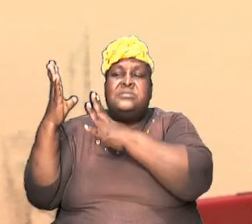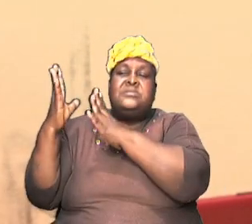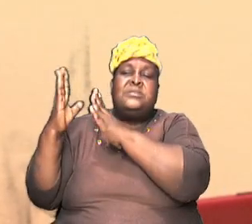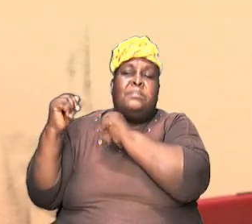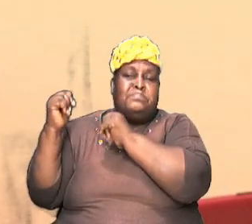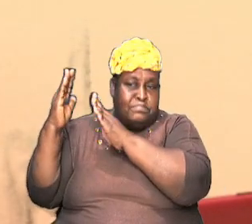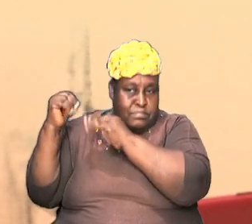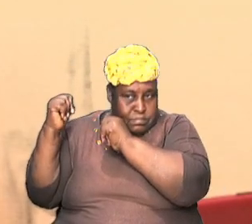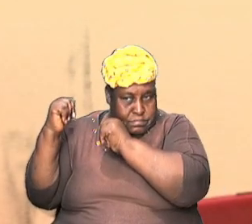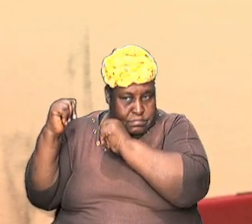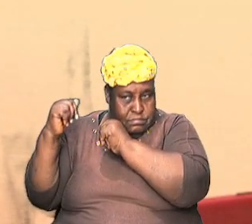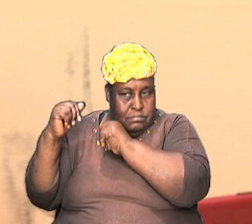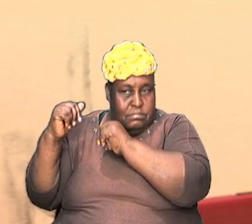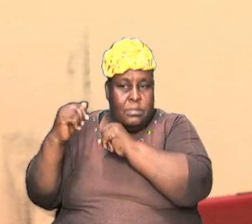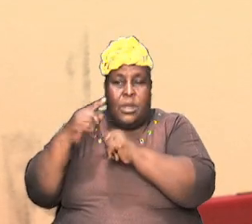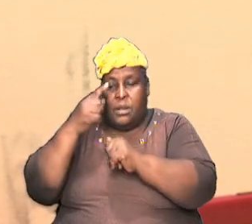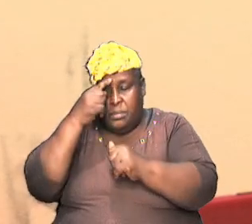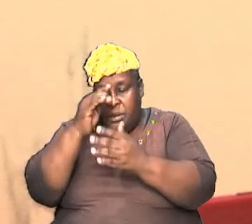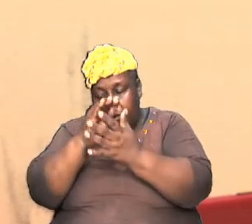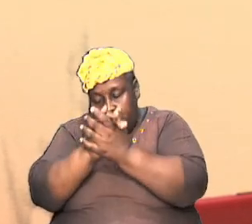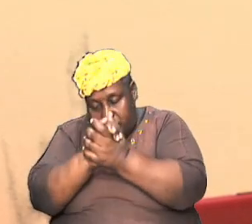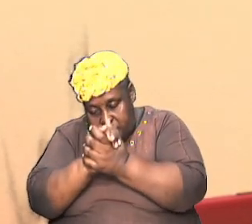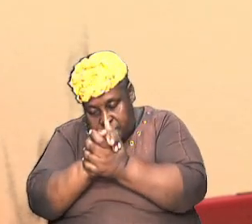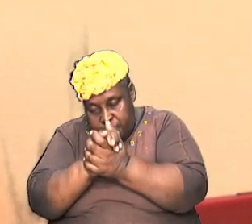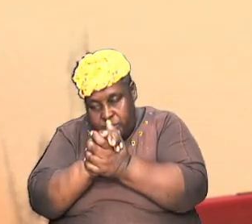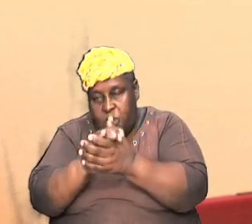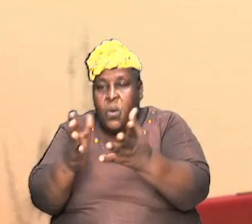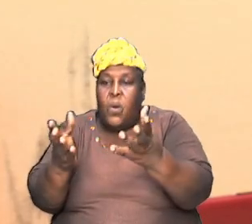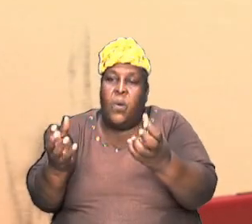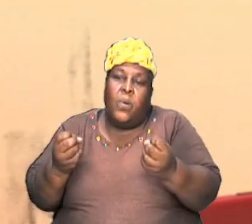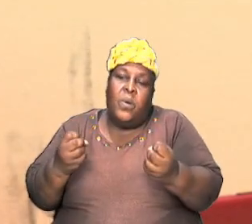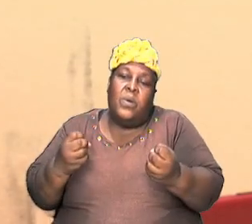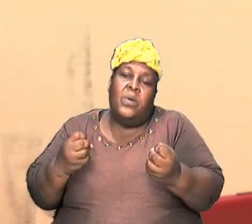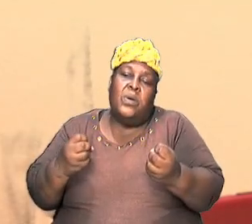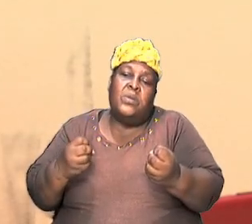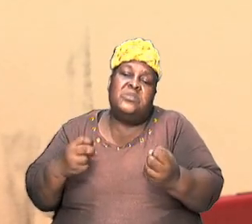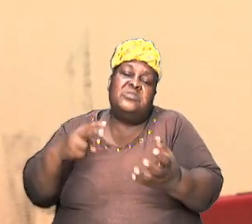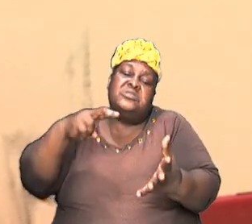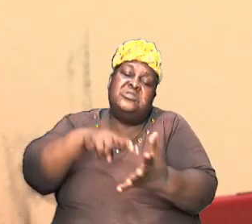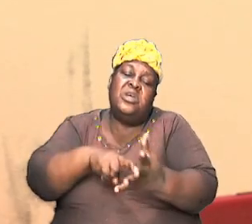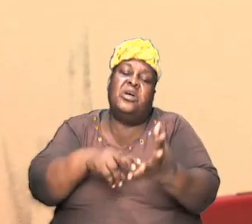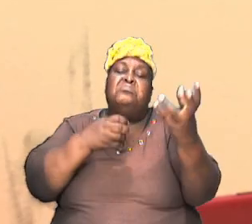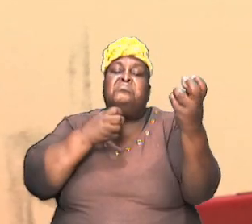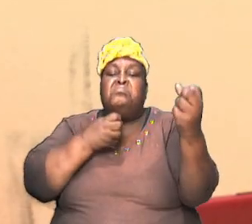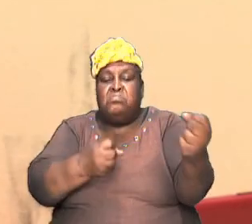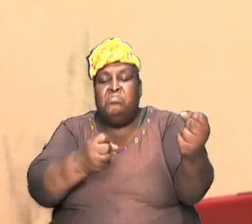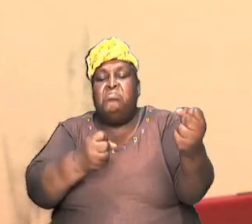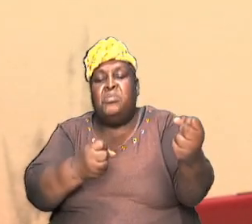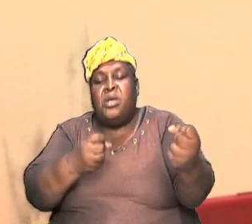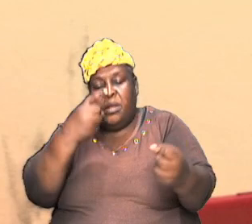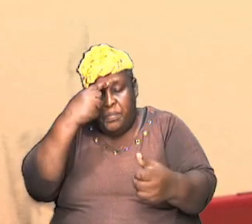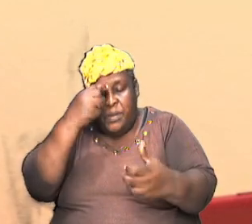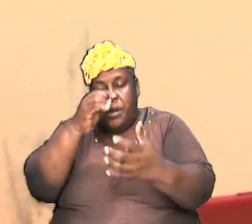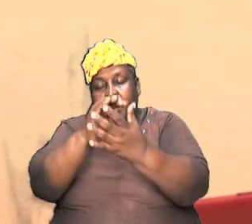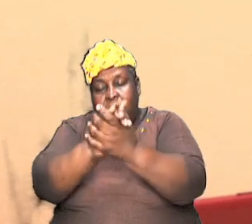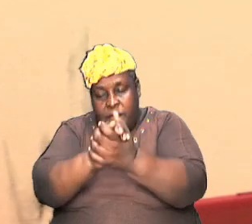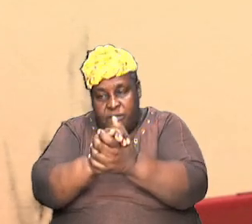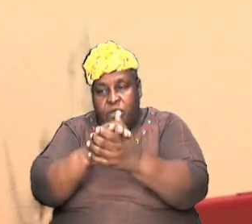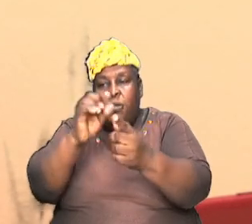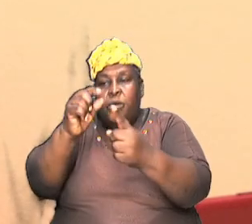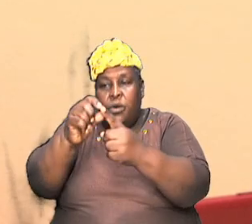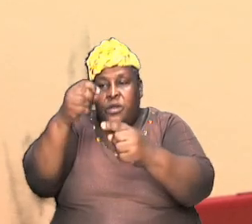I want us to believe it and I want us to stand firm in the word that Genesis